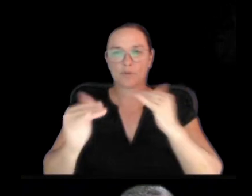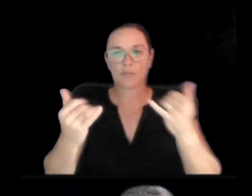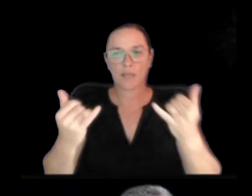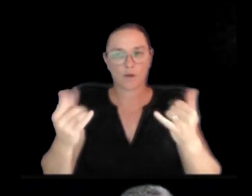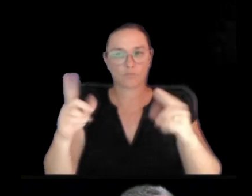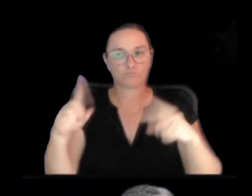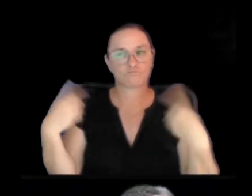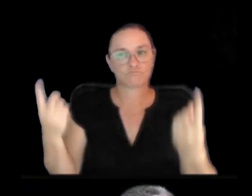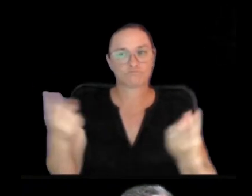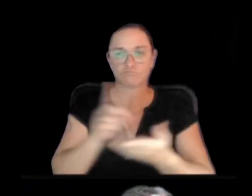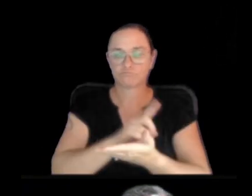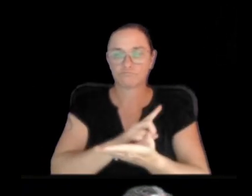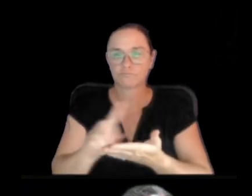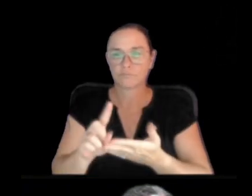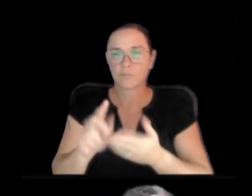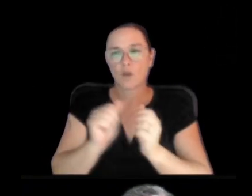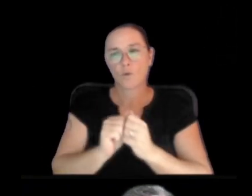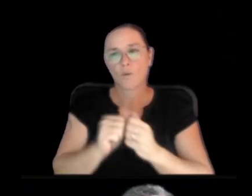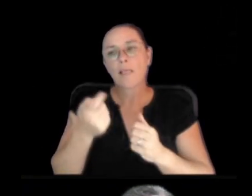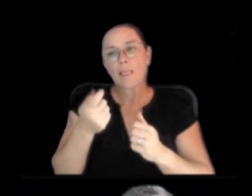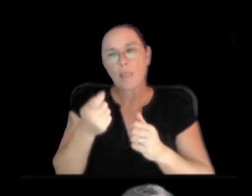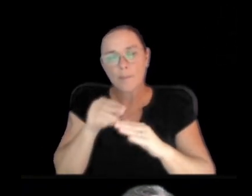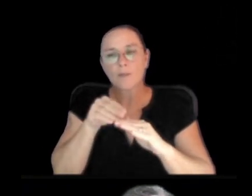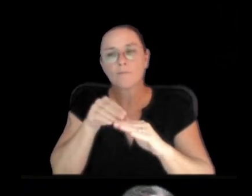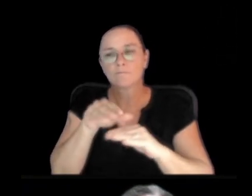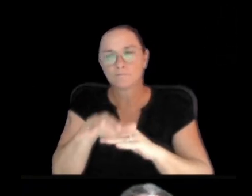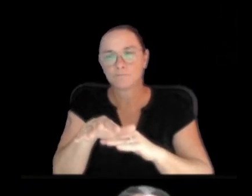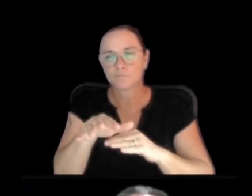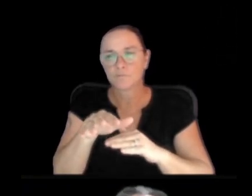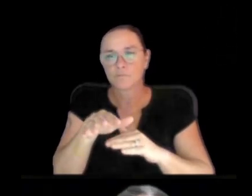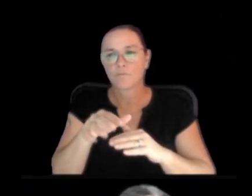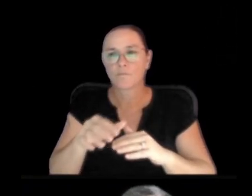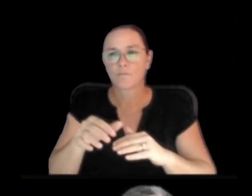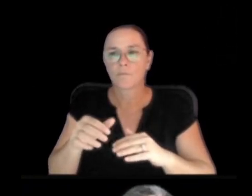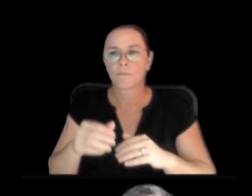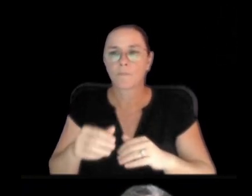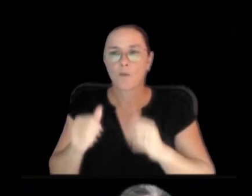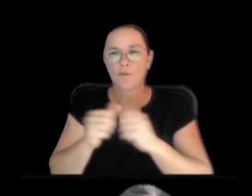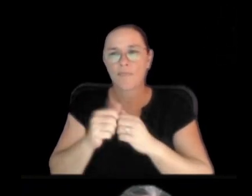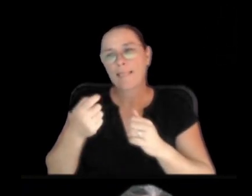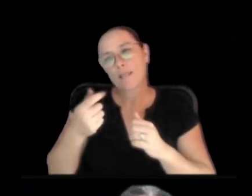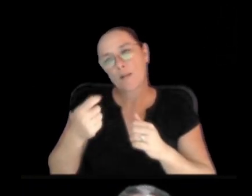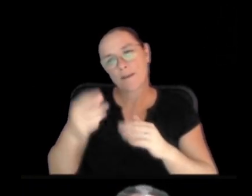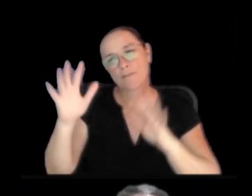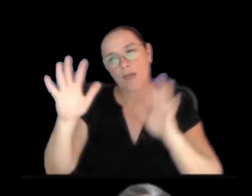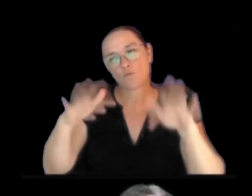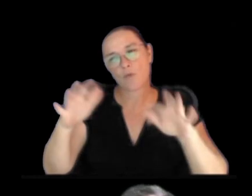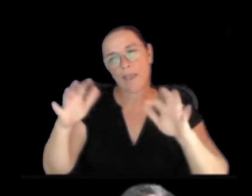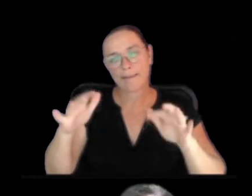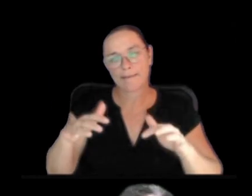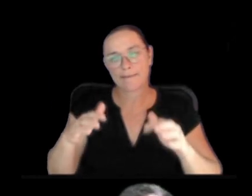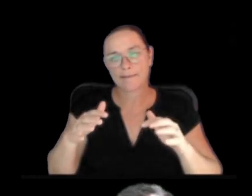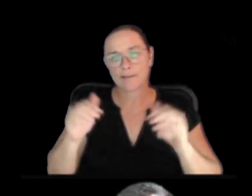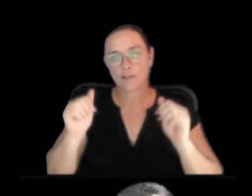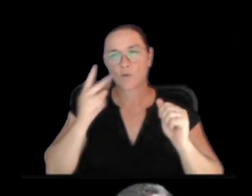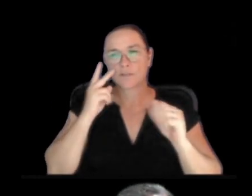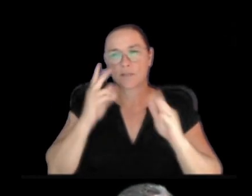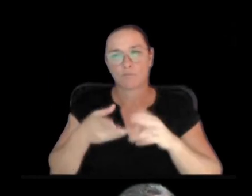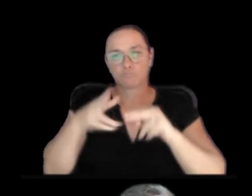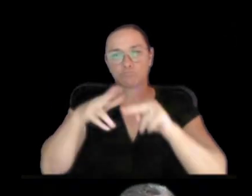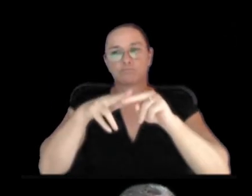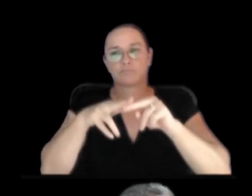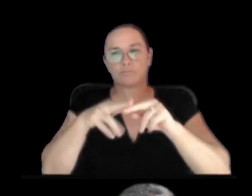with some little influence of the rainfall accumulation from Hurricane Hone that came through the island over last weekend.